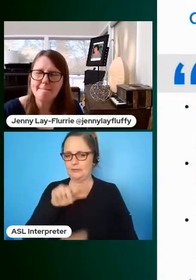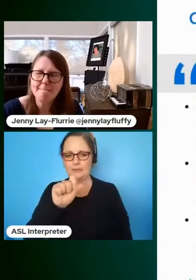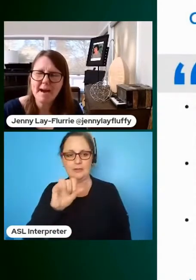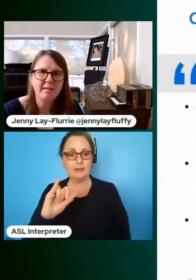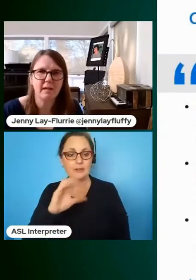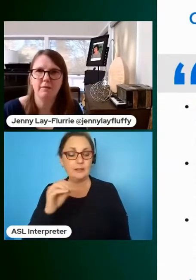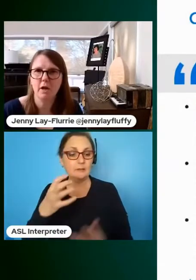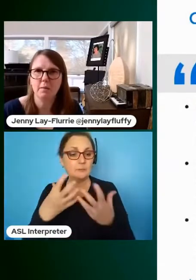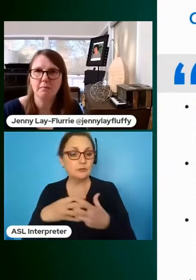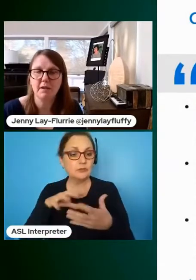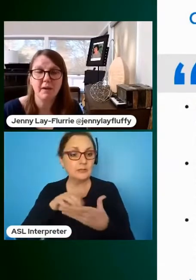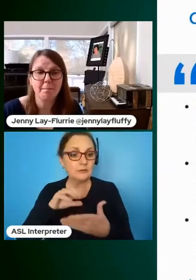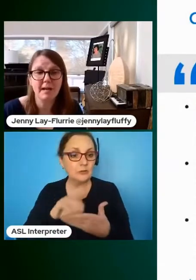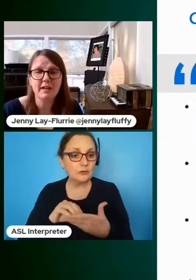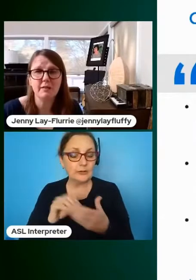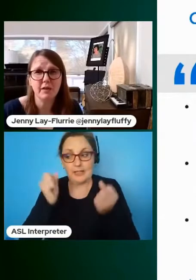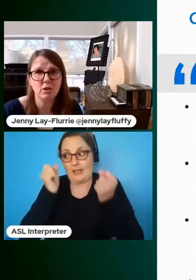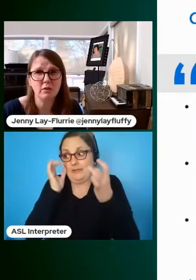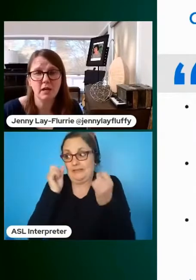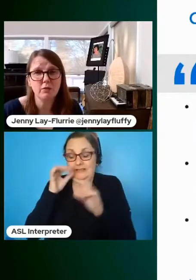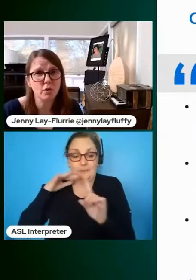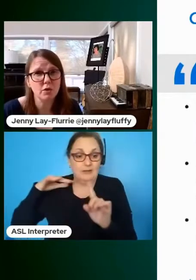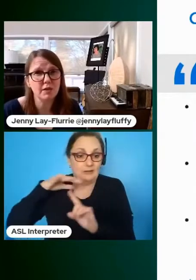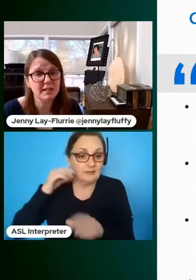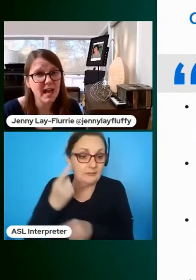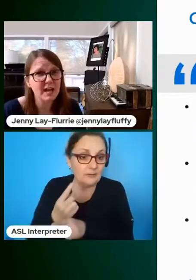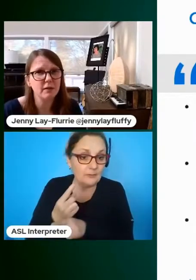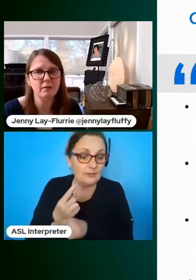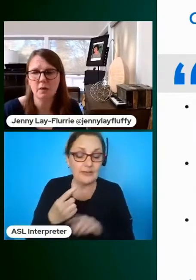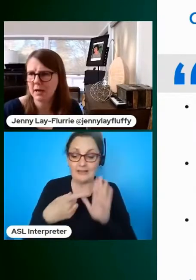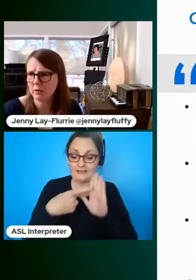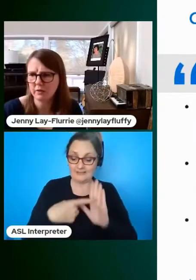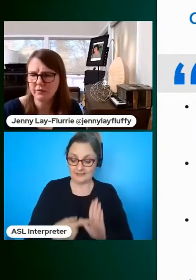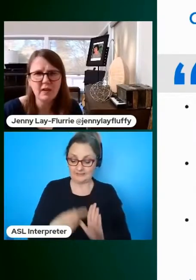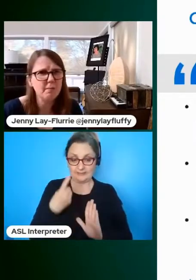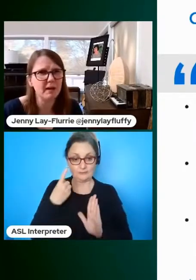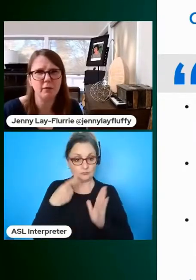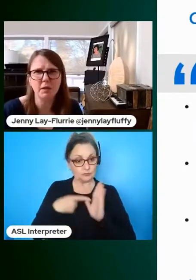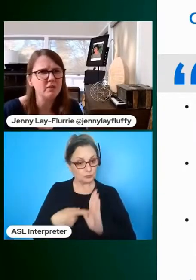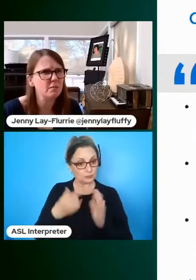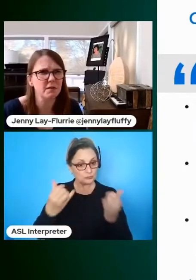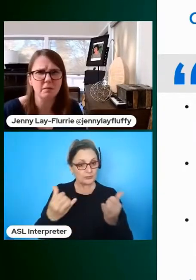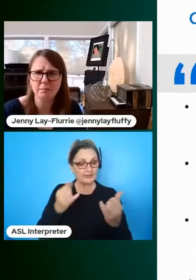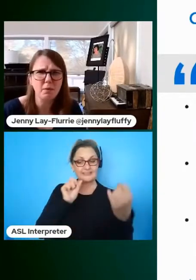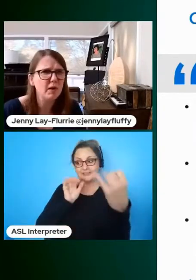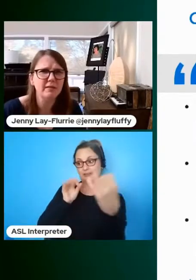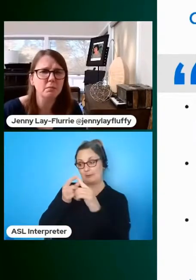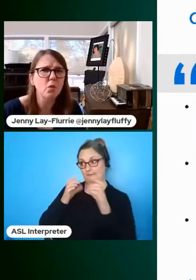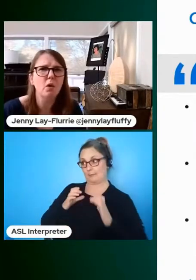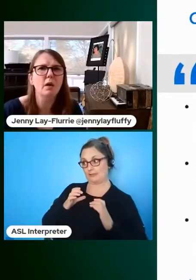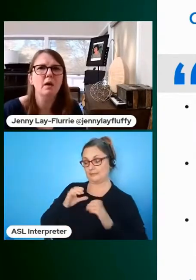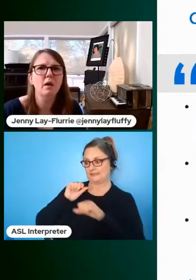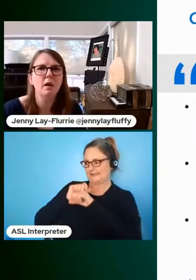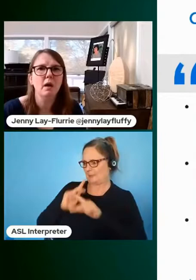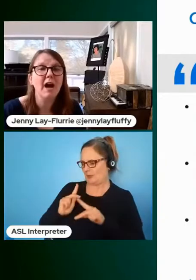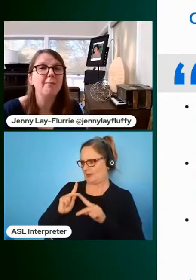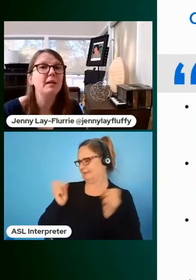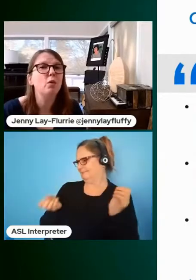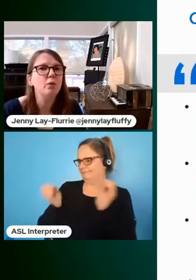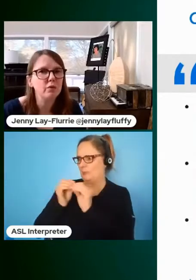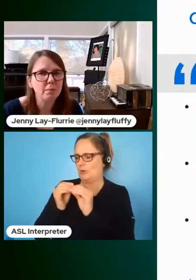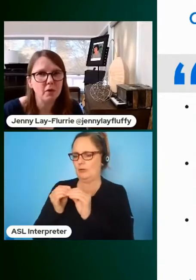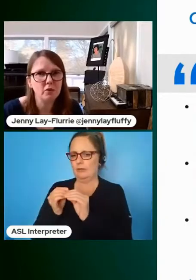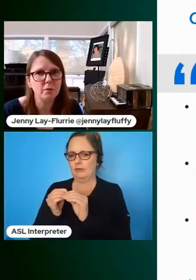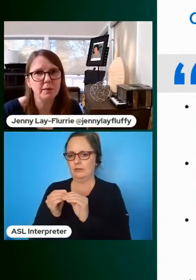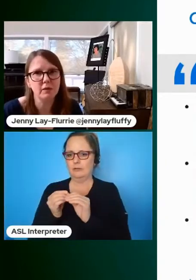an amazing environment in fact many of the features that i've shown you today that have come out of feedback from customers employees and more have